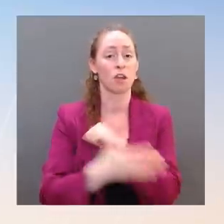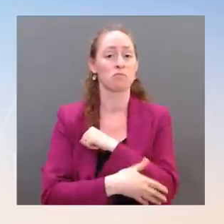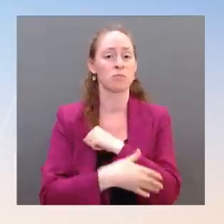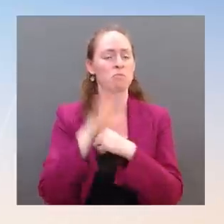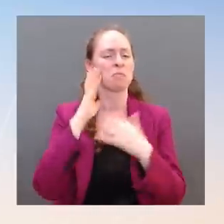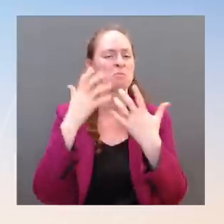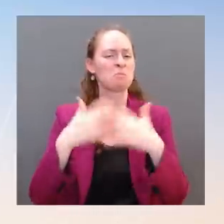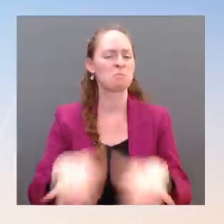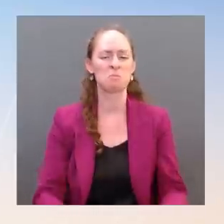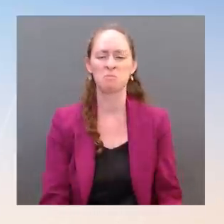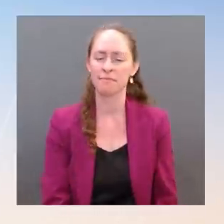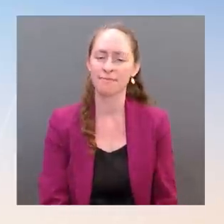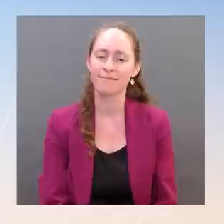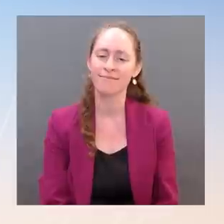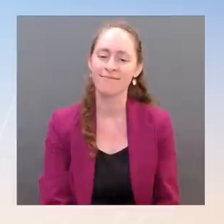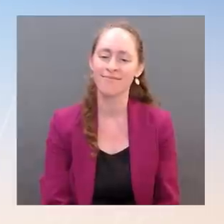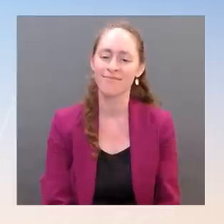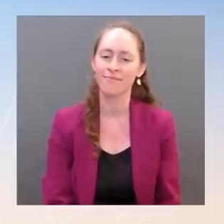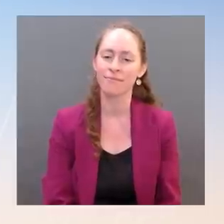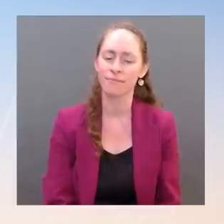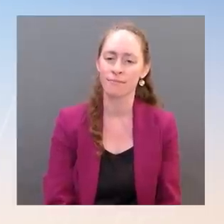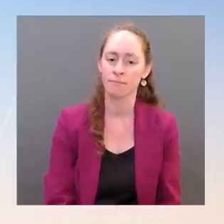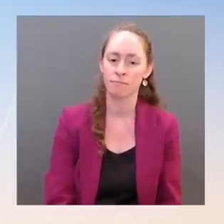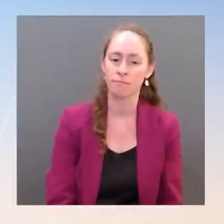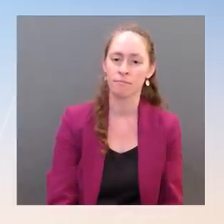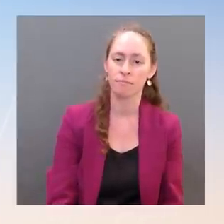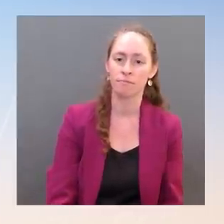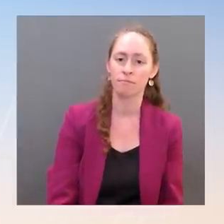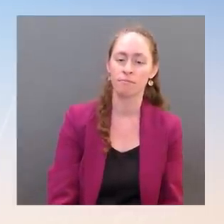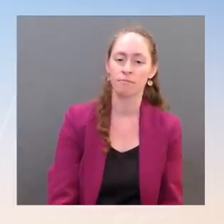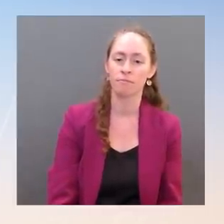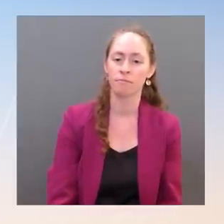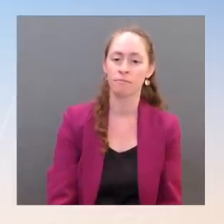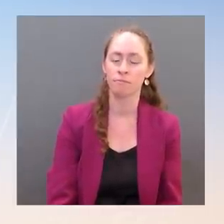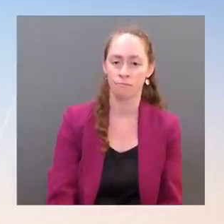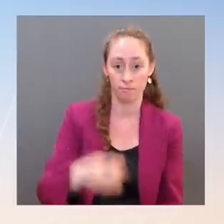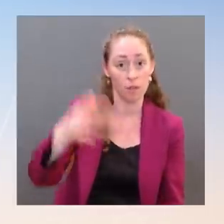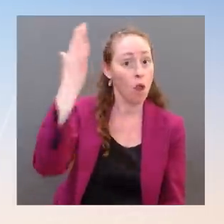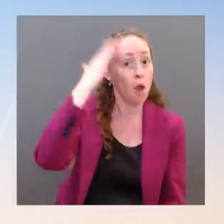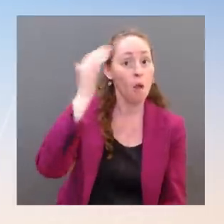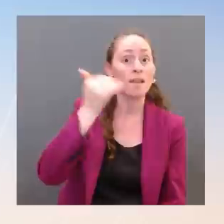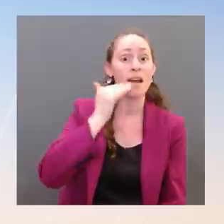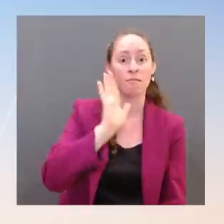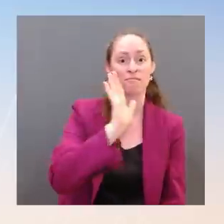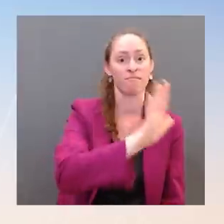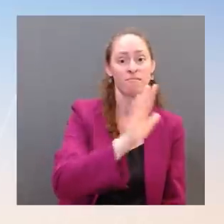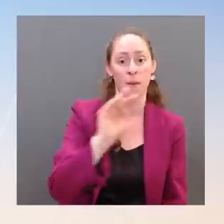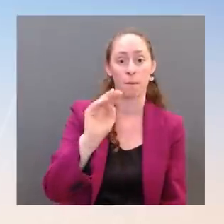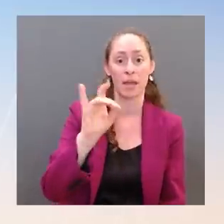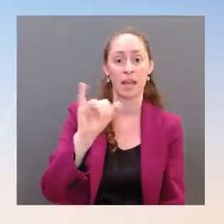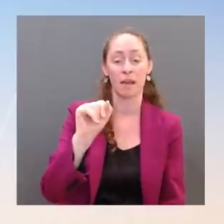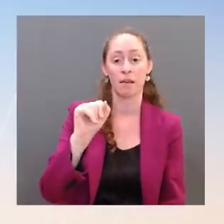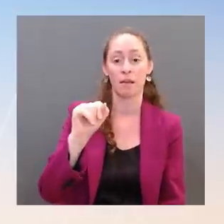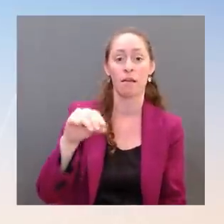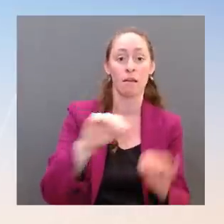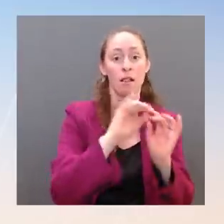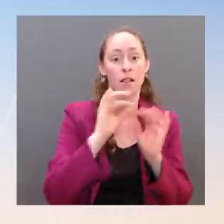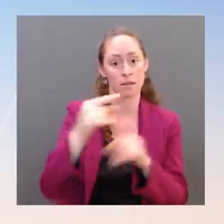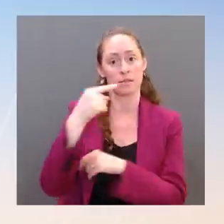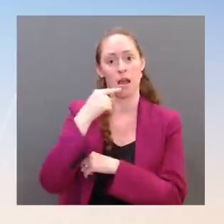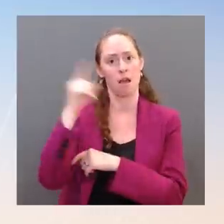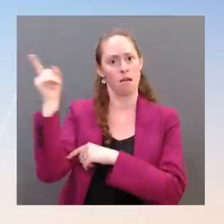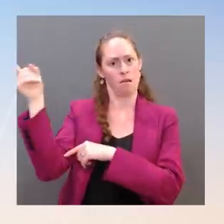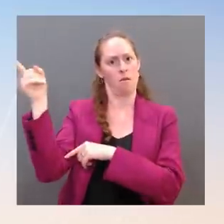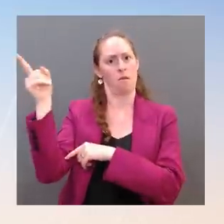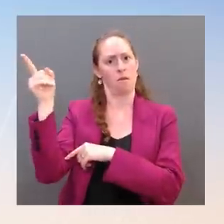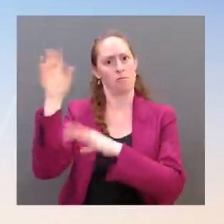President Biden will meet with former President Moon Jae-in during his visit to Seoul. Is that accurate? Mr. We don't have a meeting scheduled with President Moon